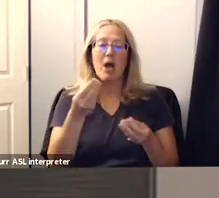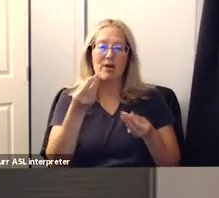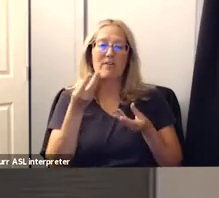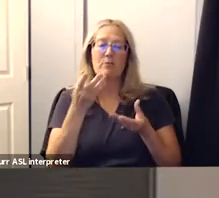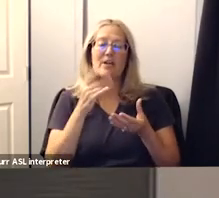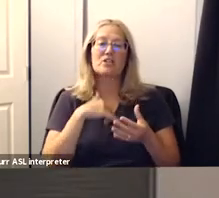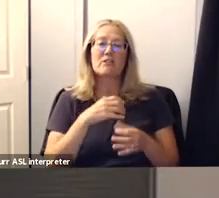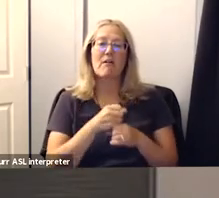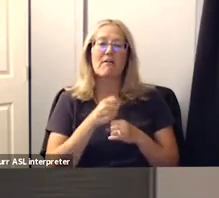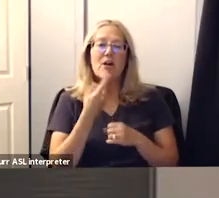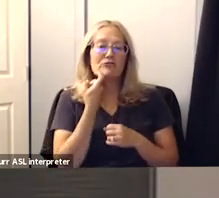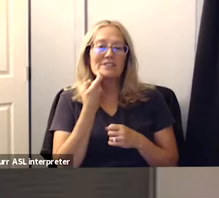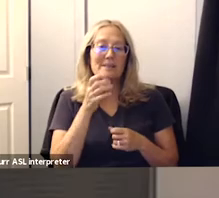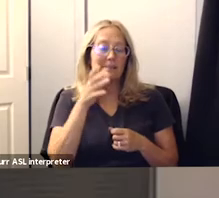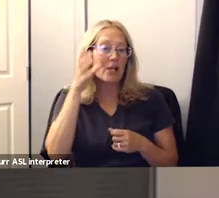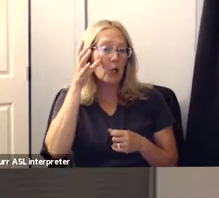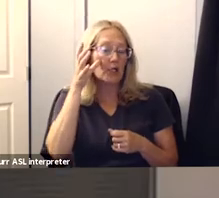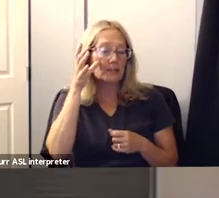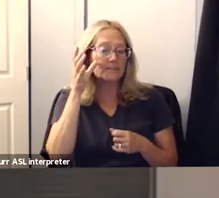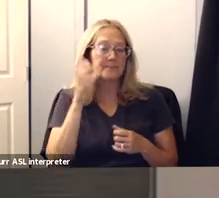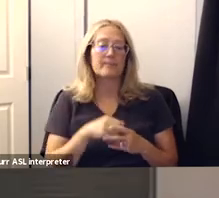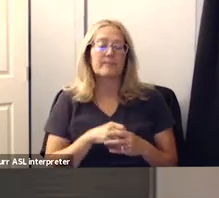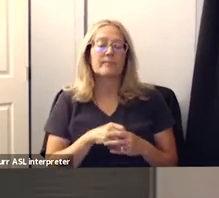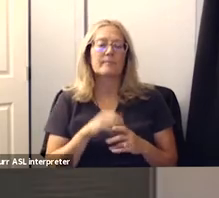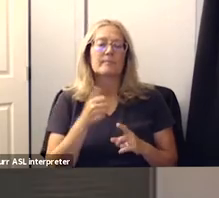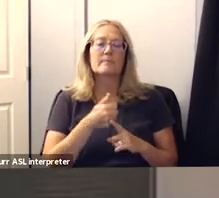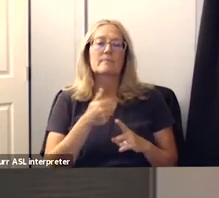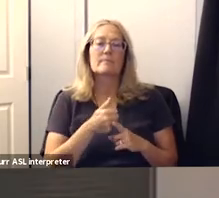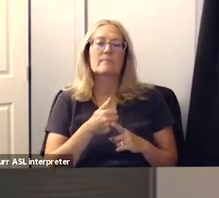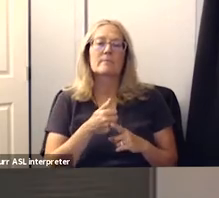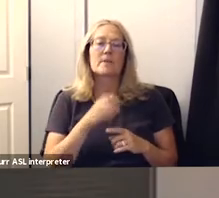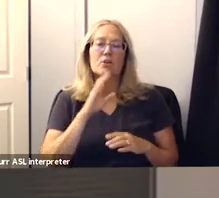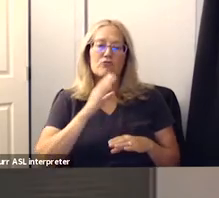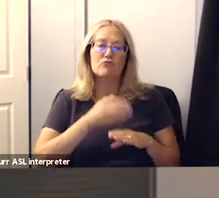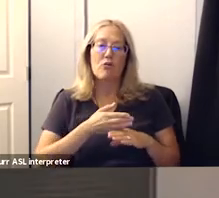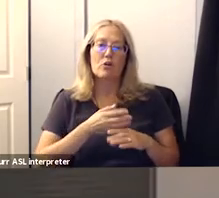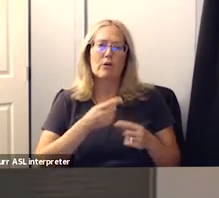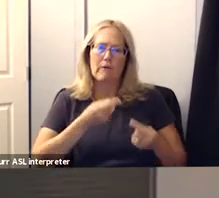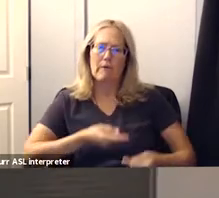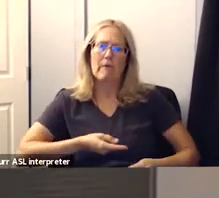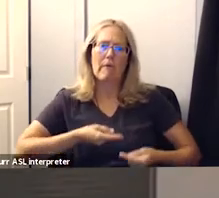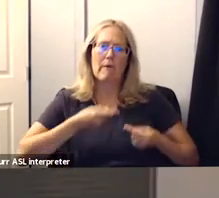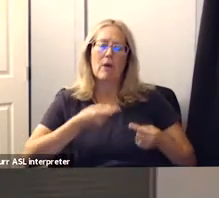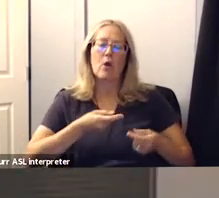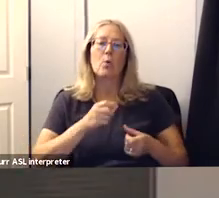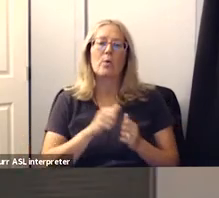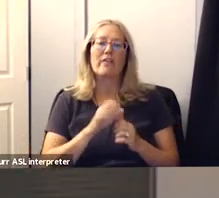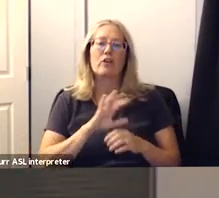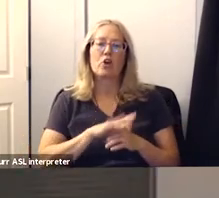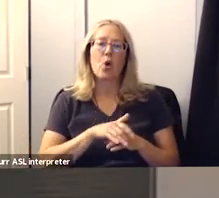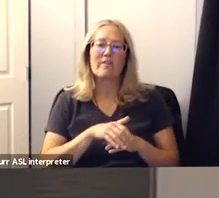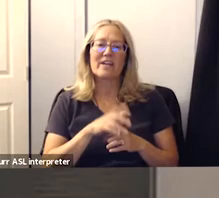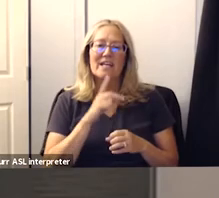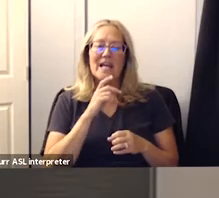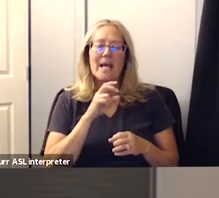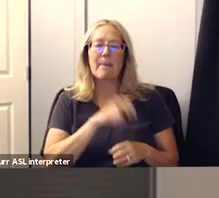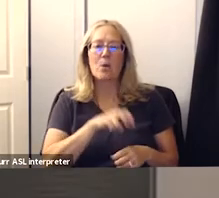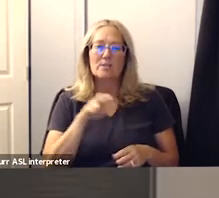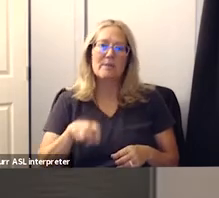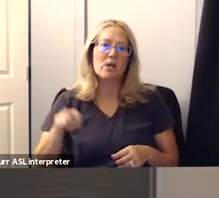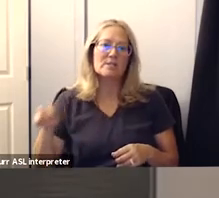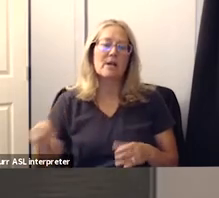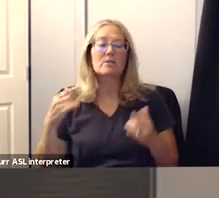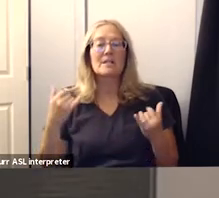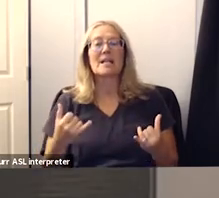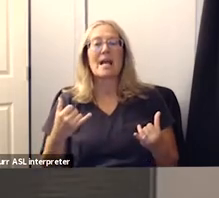and one was from a parent whose daughter had quite a hard time with covid and bounced around a little bit and and now